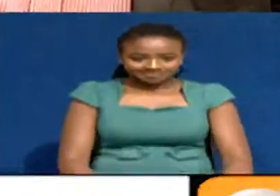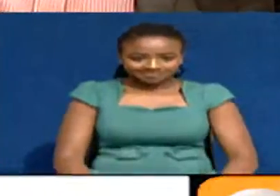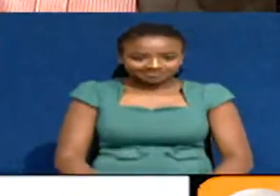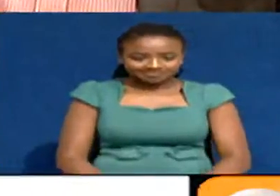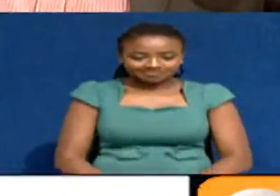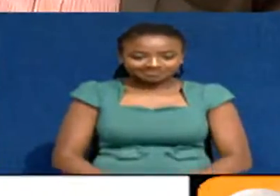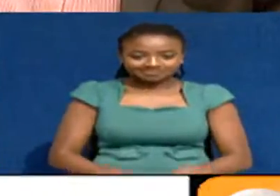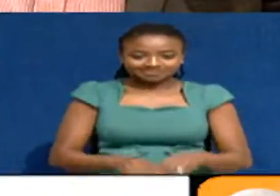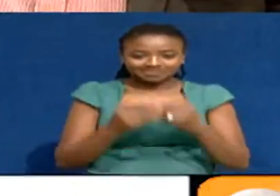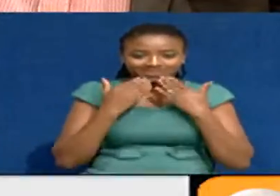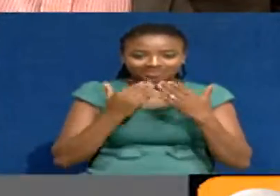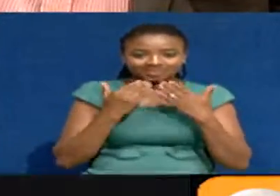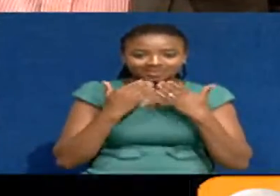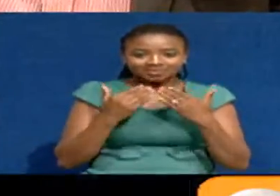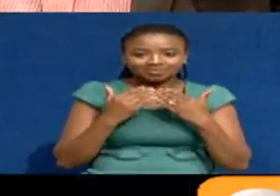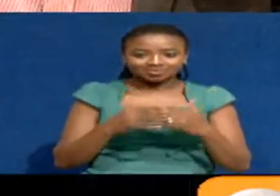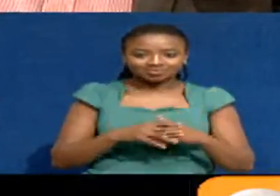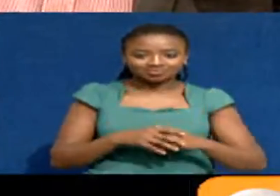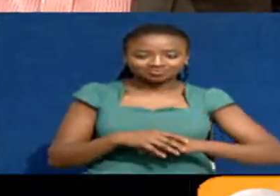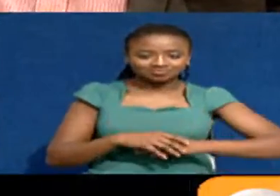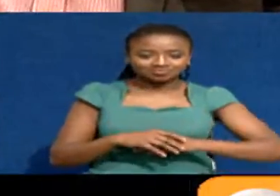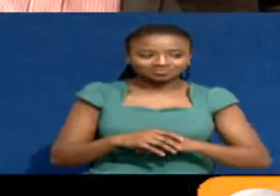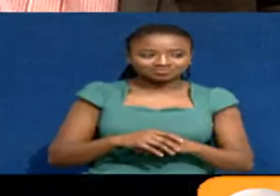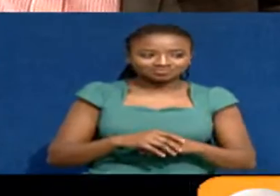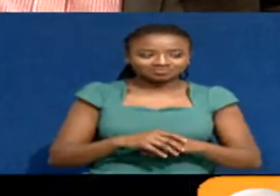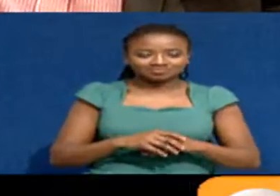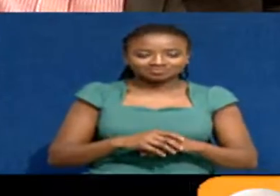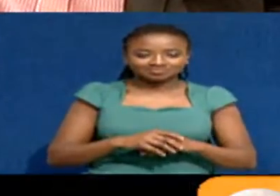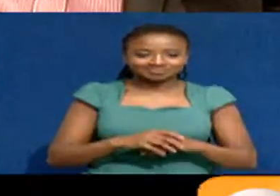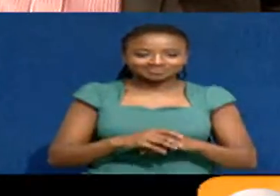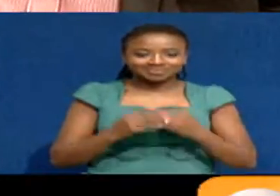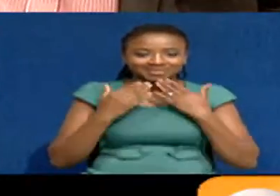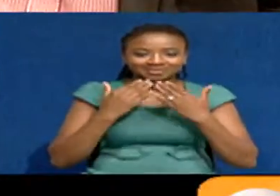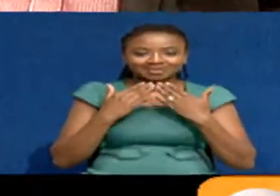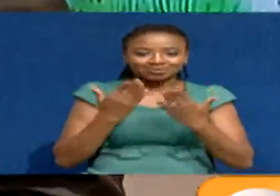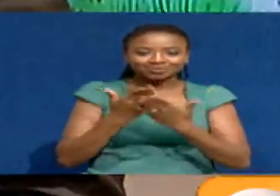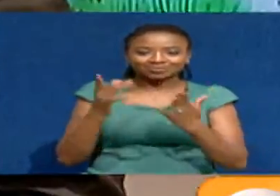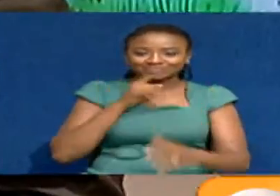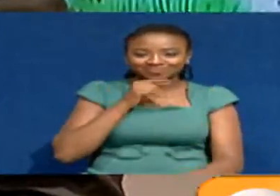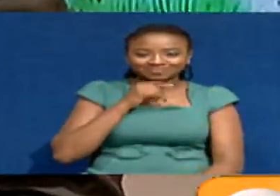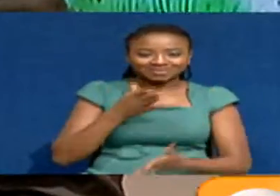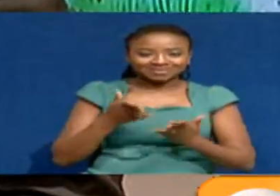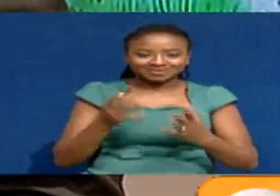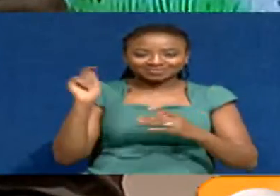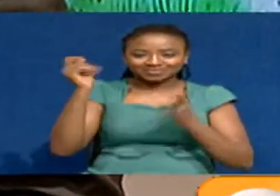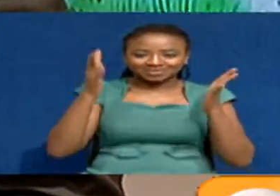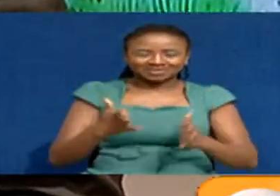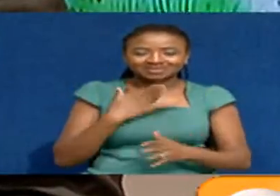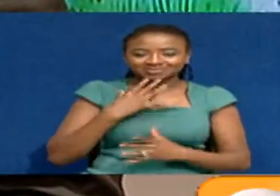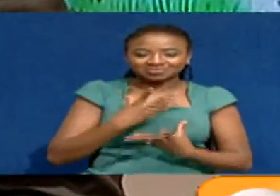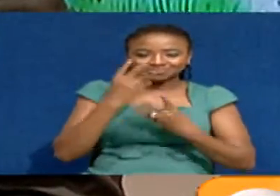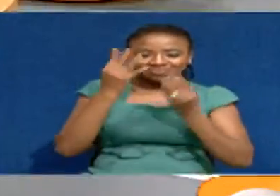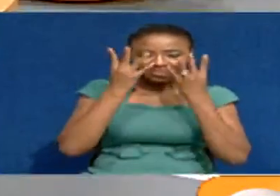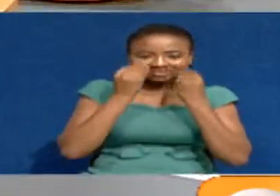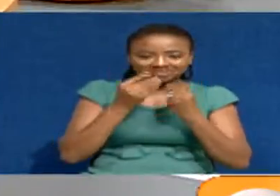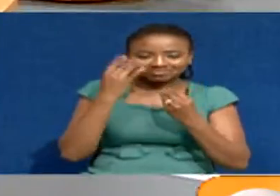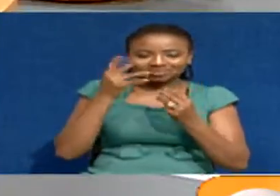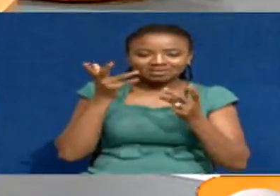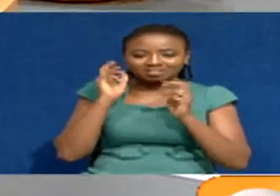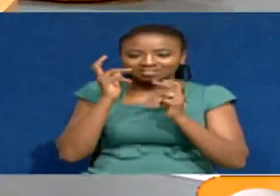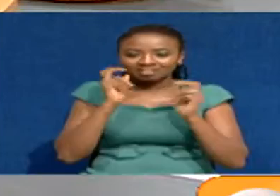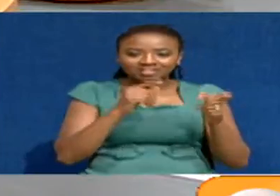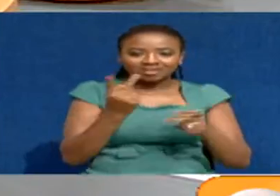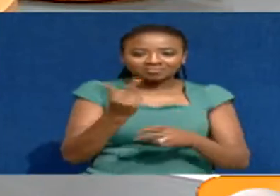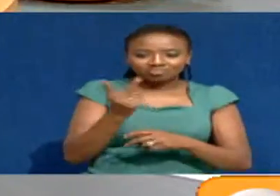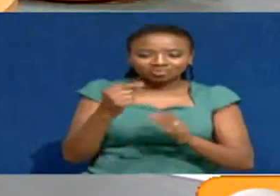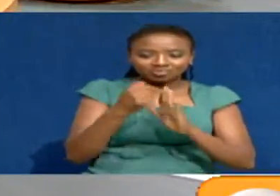9th of When I answer that, he must have been talking about his status. Gentlemen, Kenyans want to go and rest. I think they have listened to both your arguments,